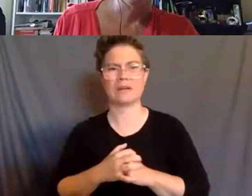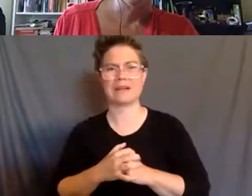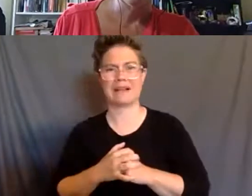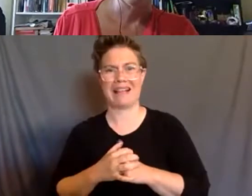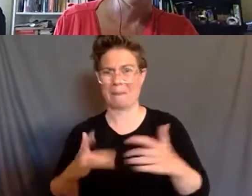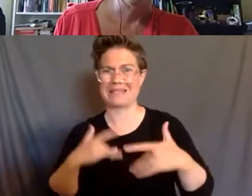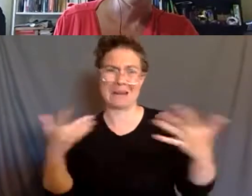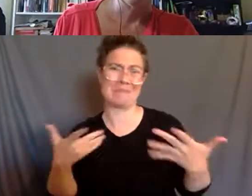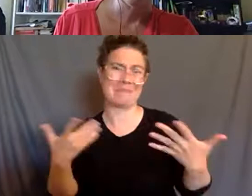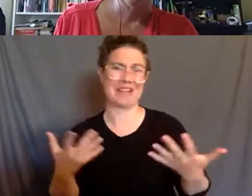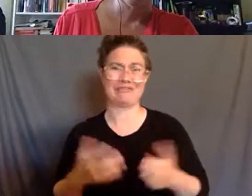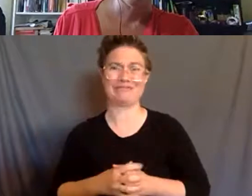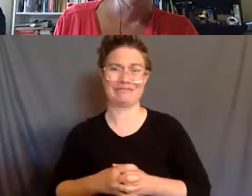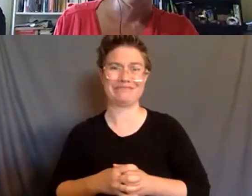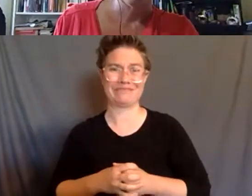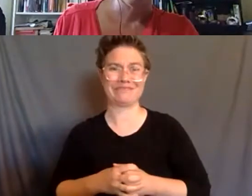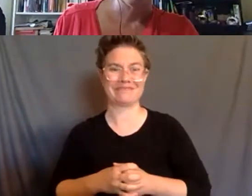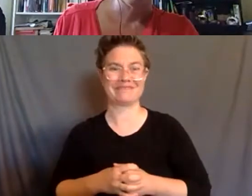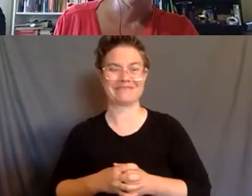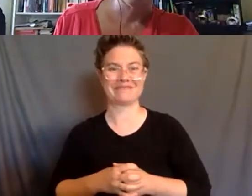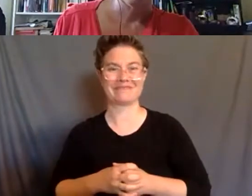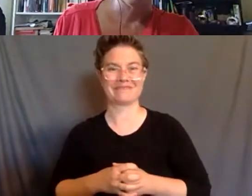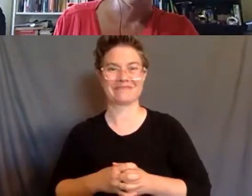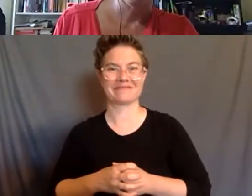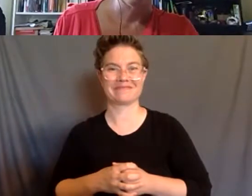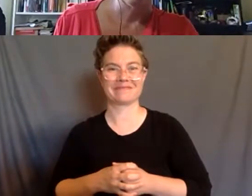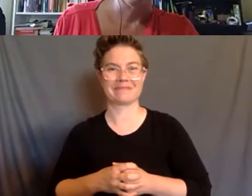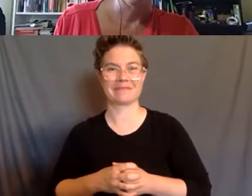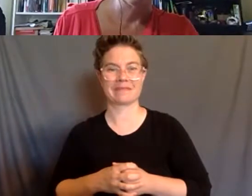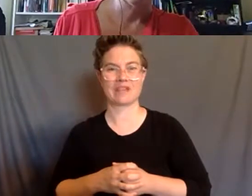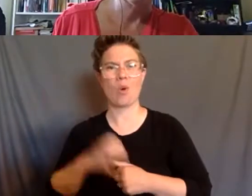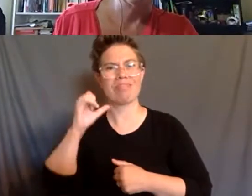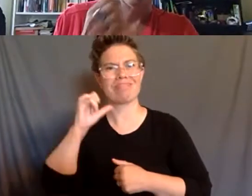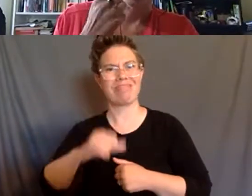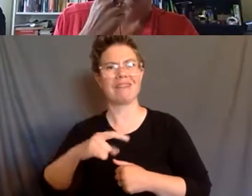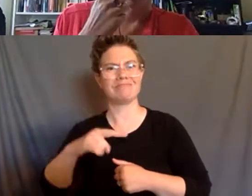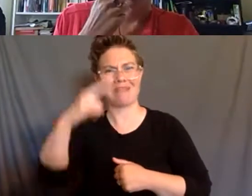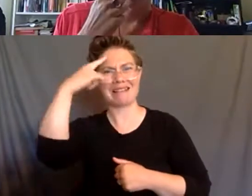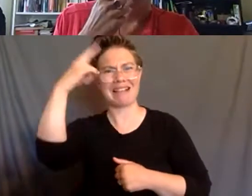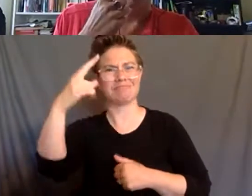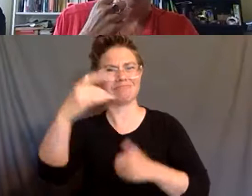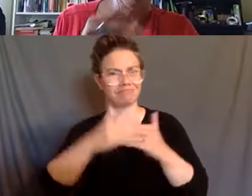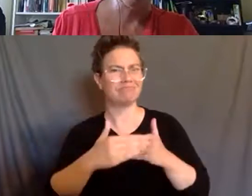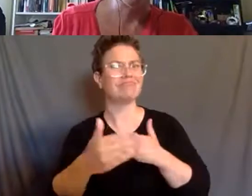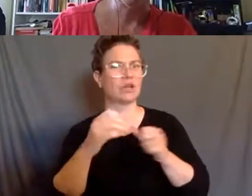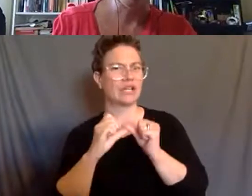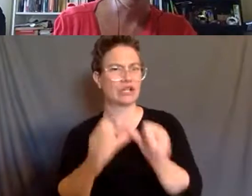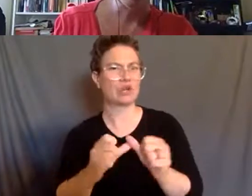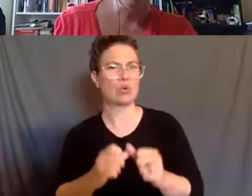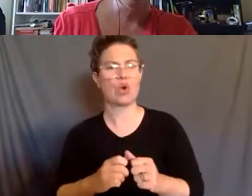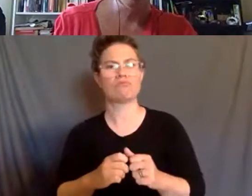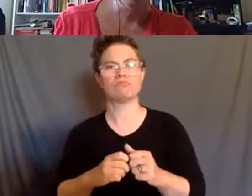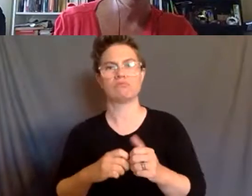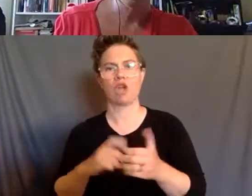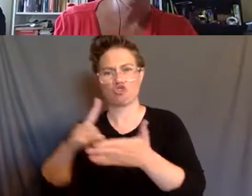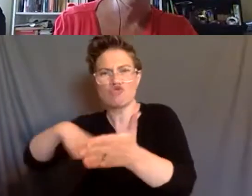conversation today. So I'm going to sort of continue with that idea of critical histories and